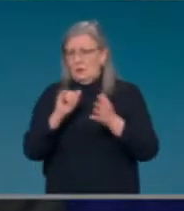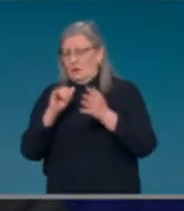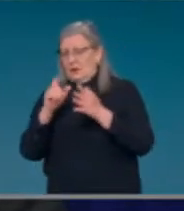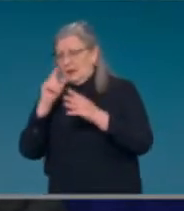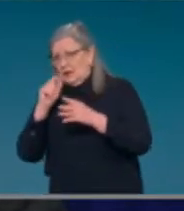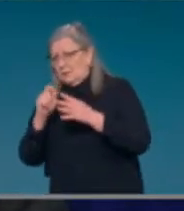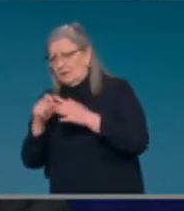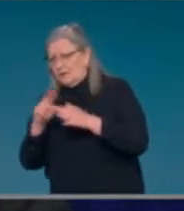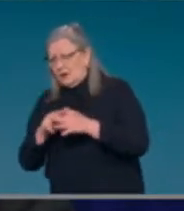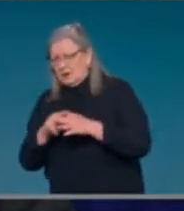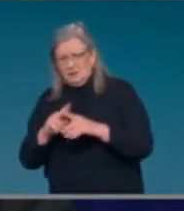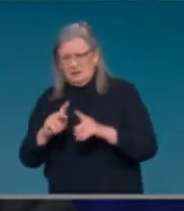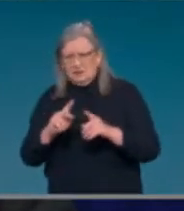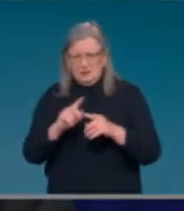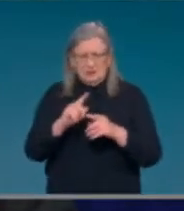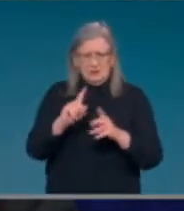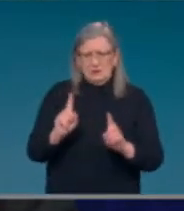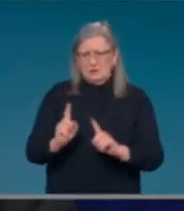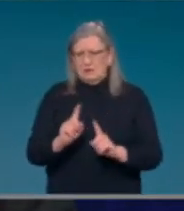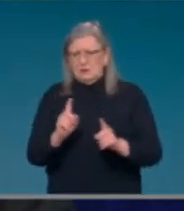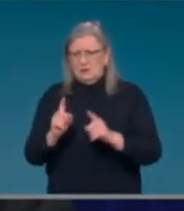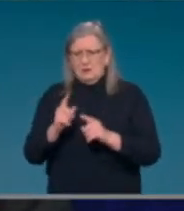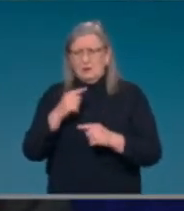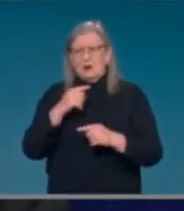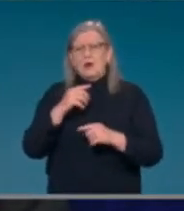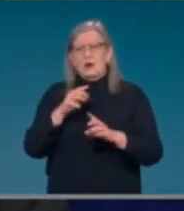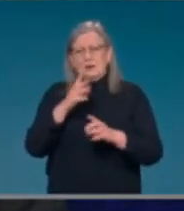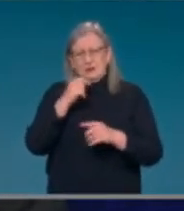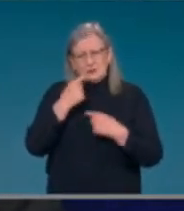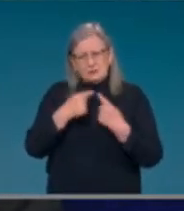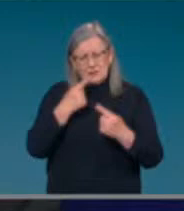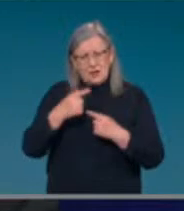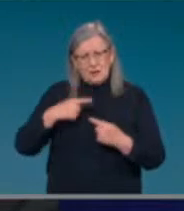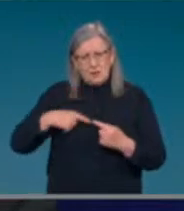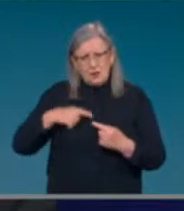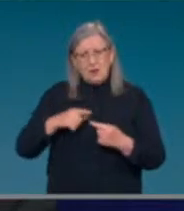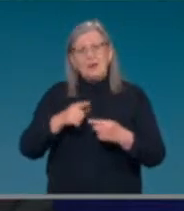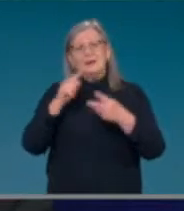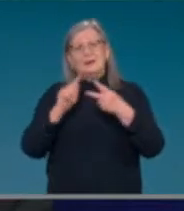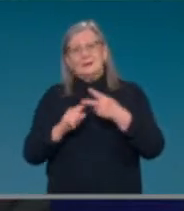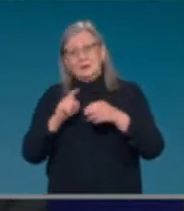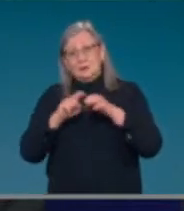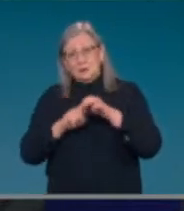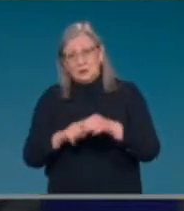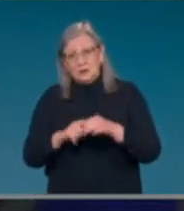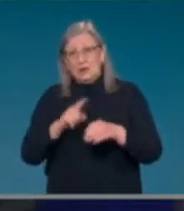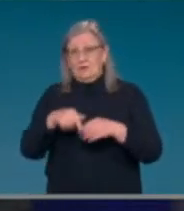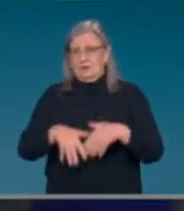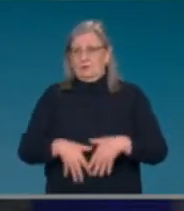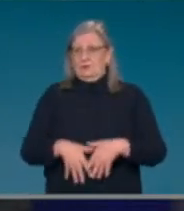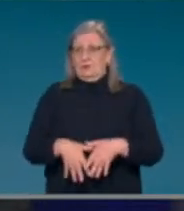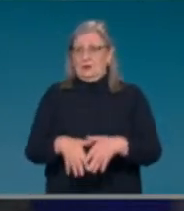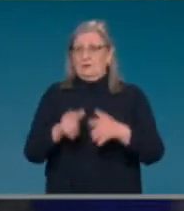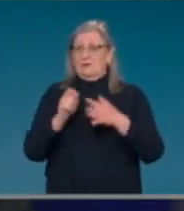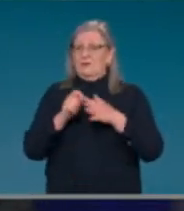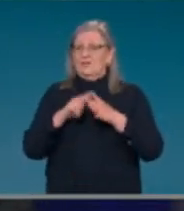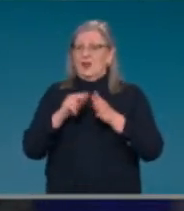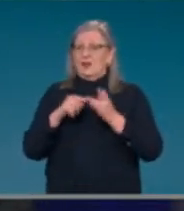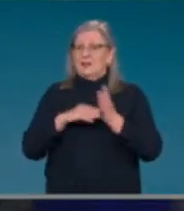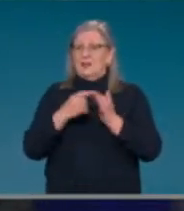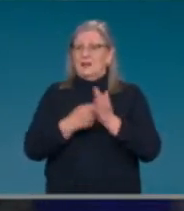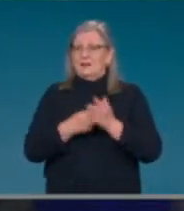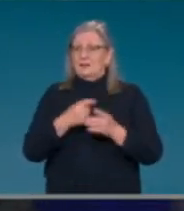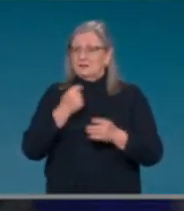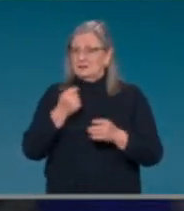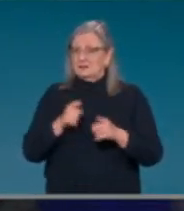secondly as well, with pregnancy, Pfizer has been approved and it's safe for women that are pregnant. Is it still the same with the